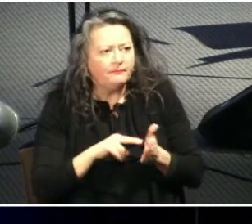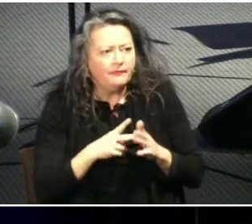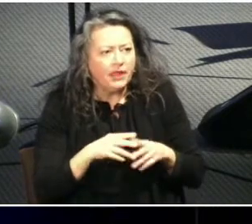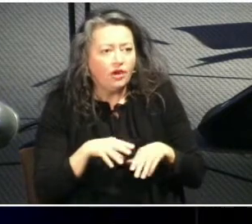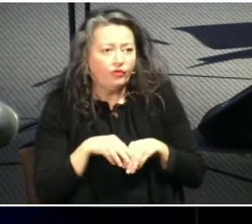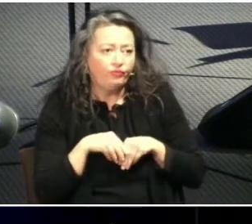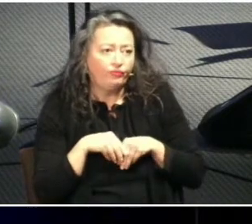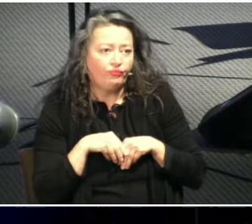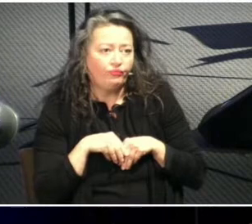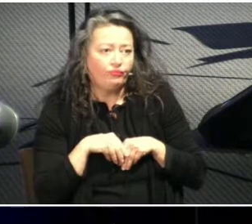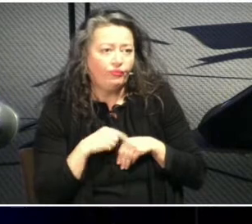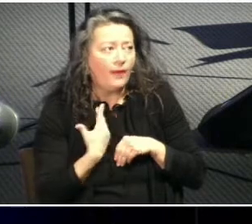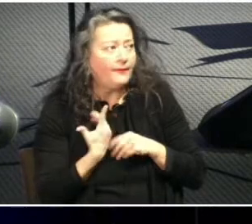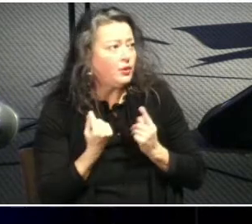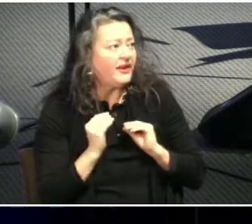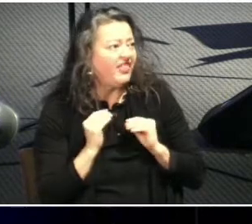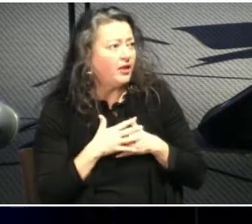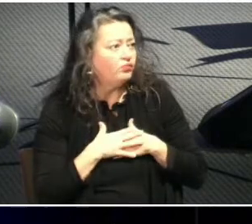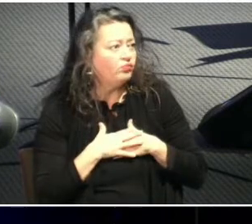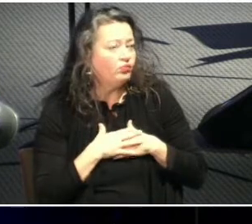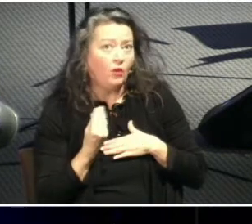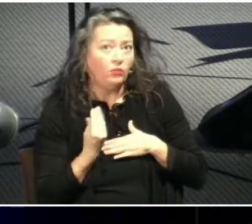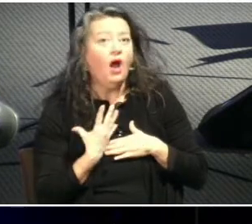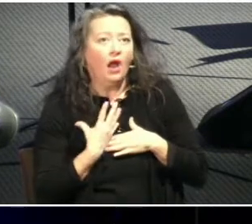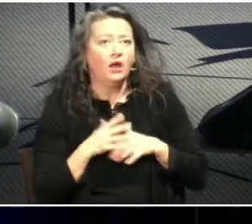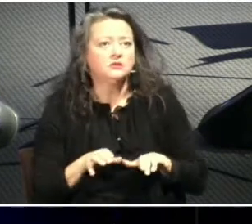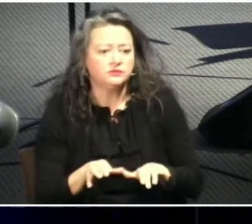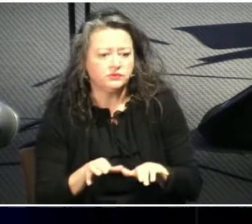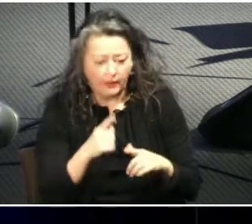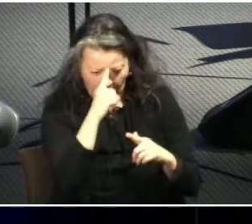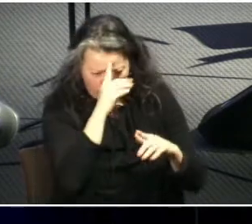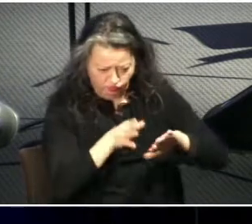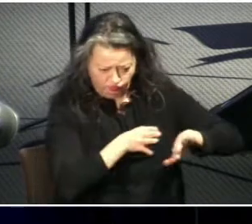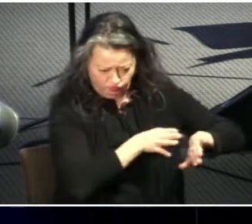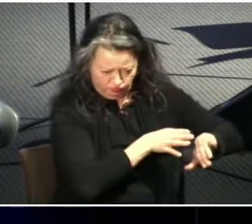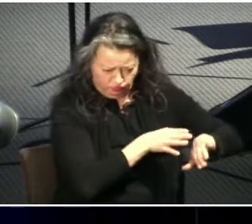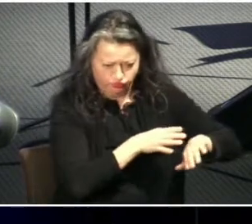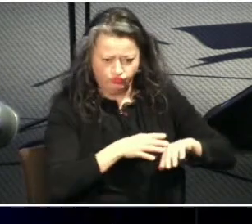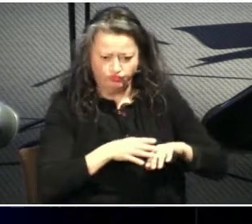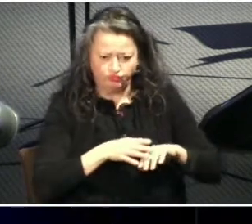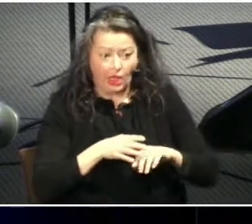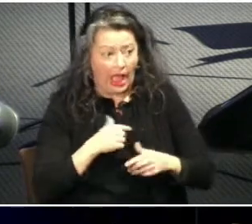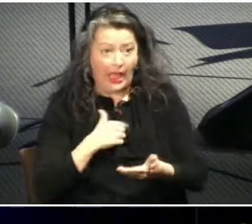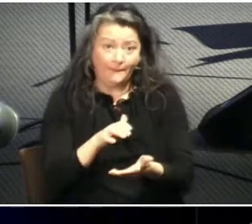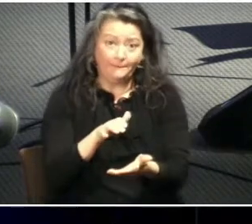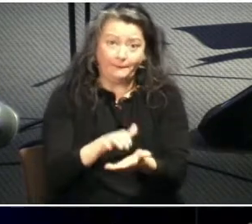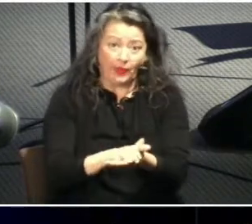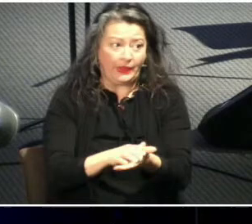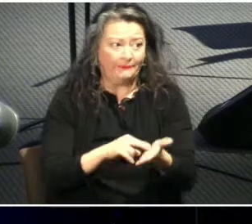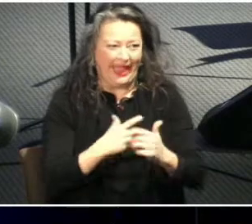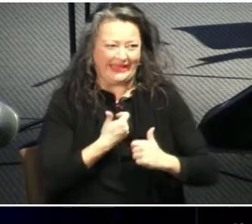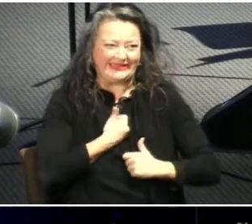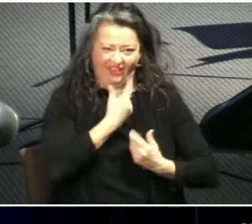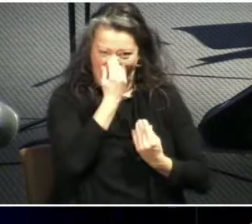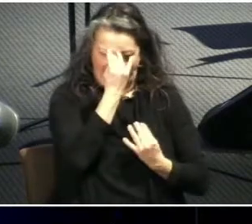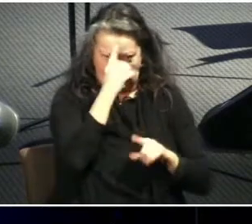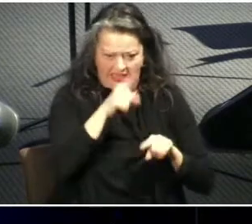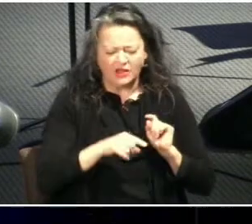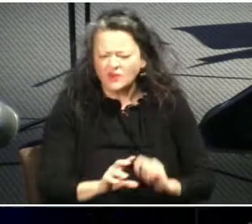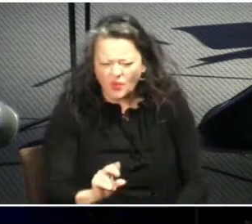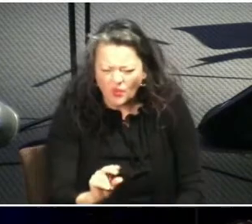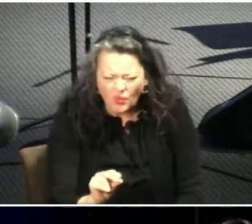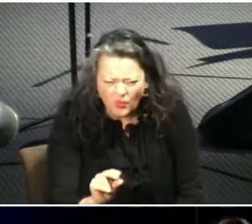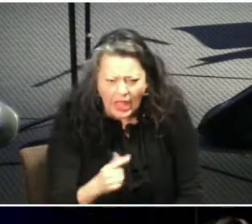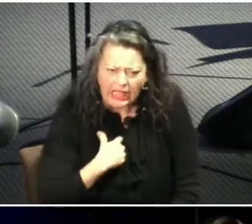wait for our husbands to tell us what to do because we lose our brains as soon as we say i do or something like that it's not about that